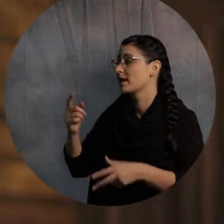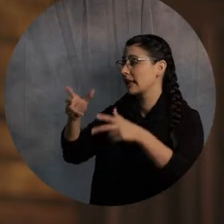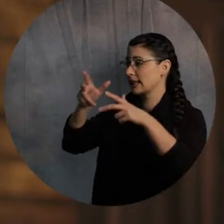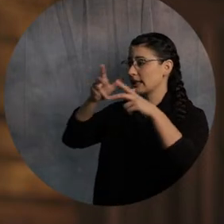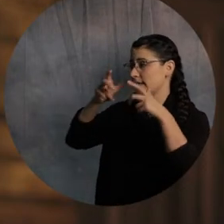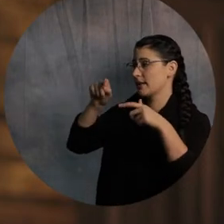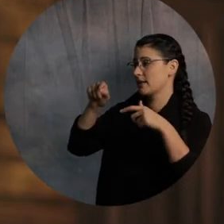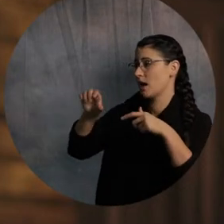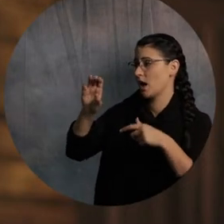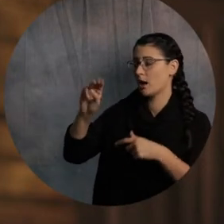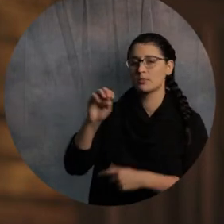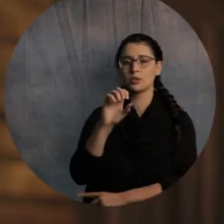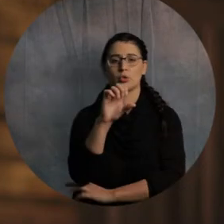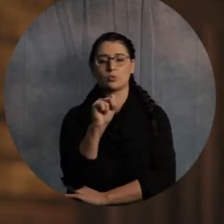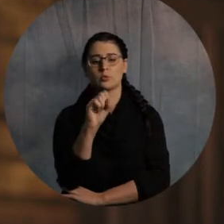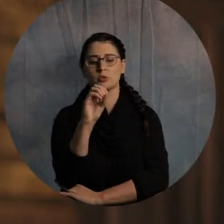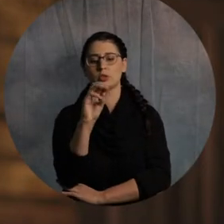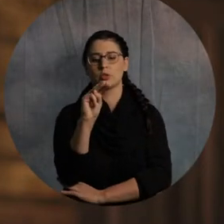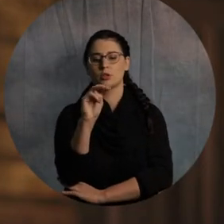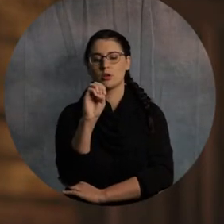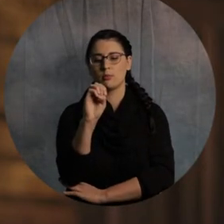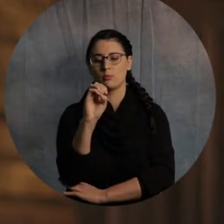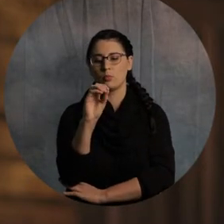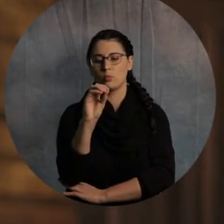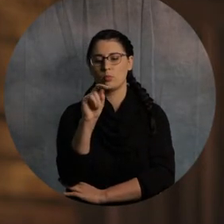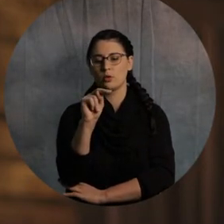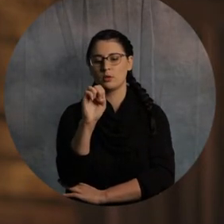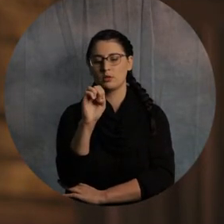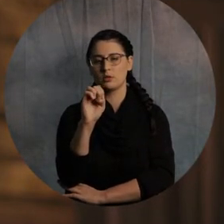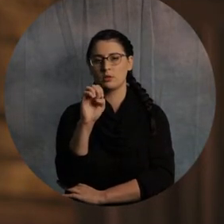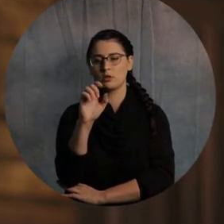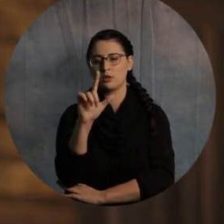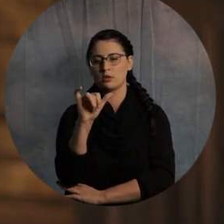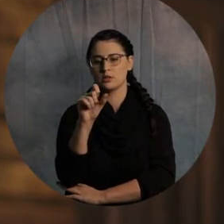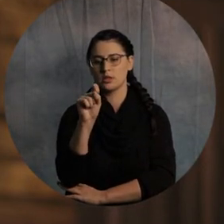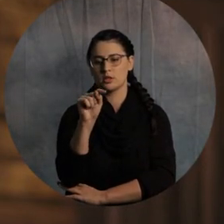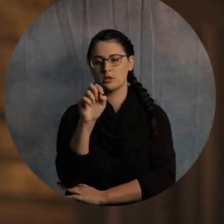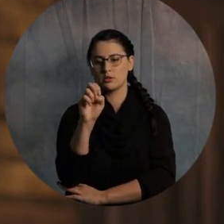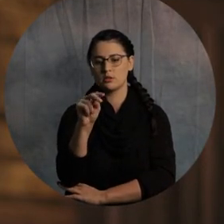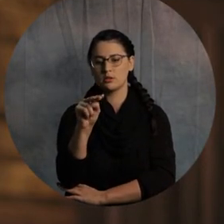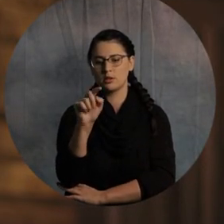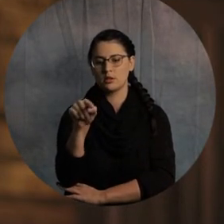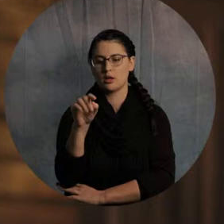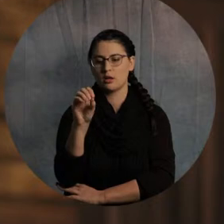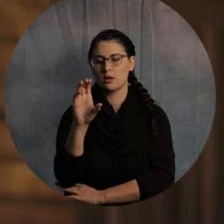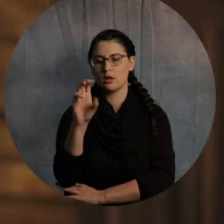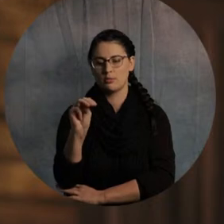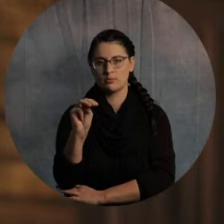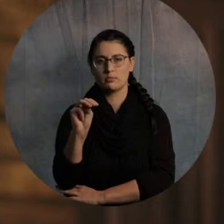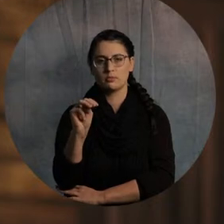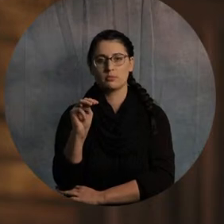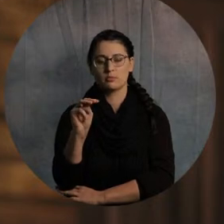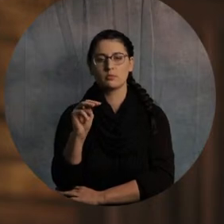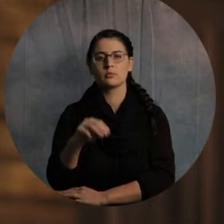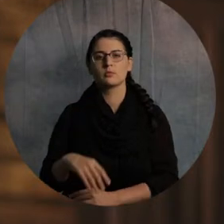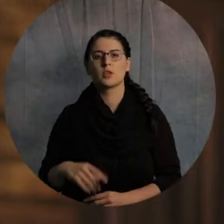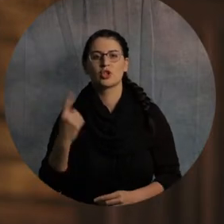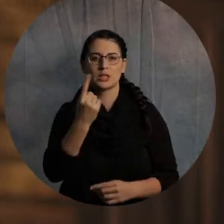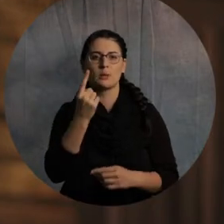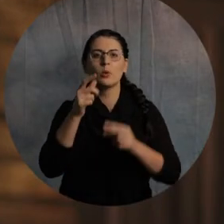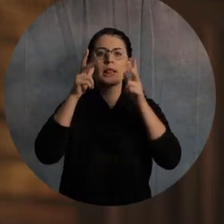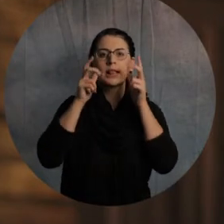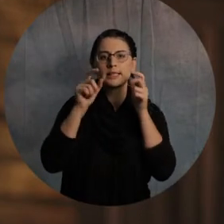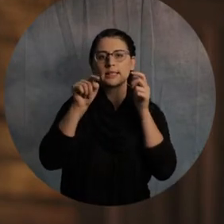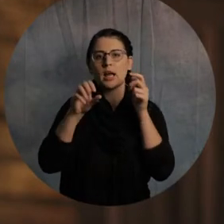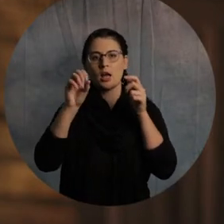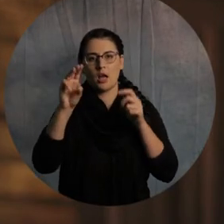Someonelistened.com. And there is a list of counselors also on Gaston COVID. Remember that you made the website.